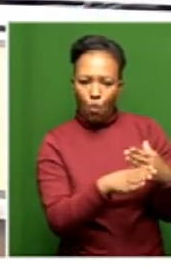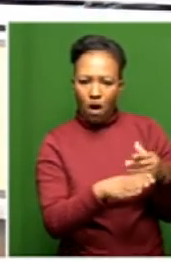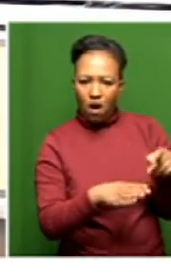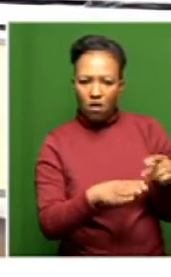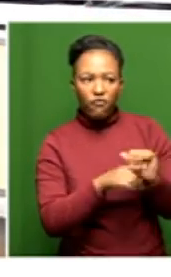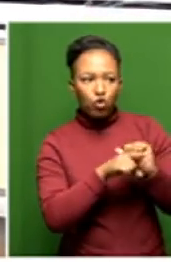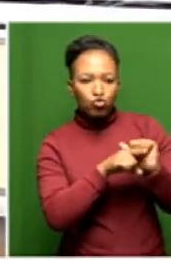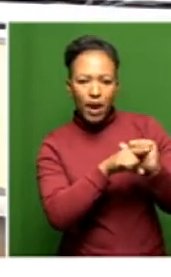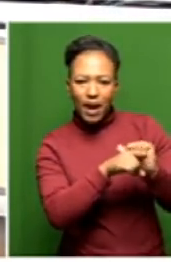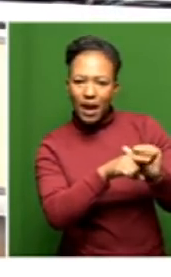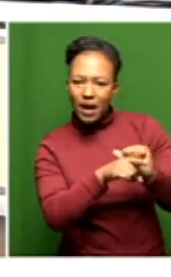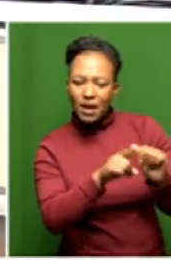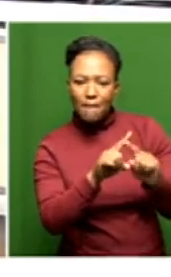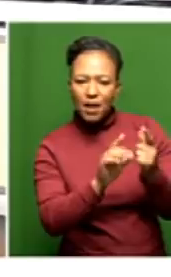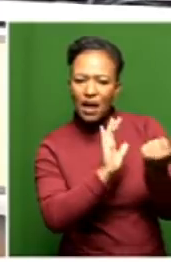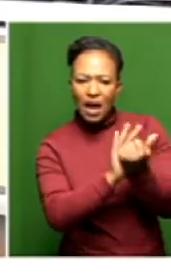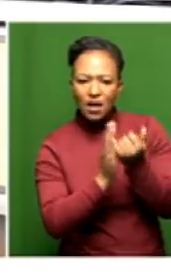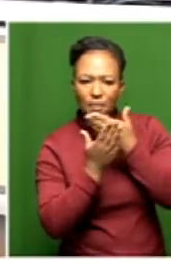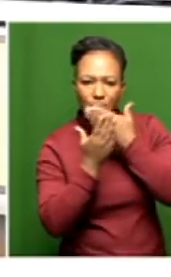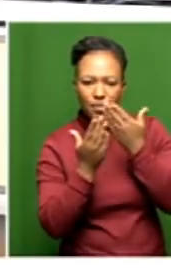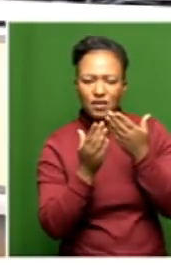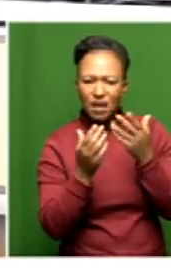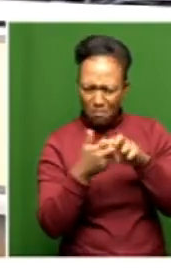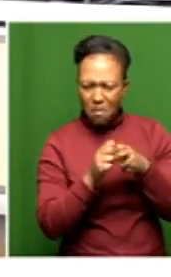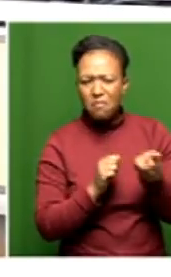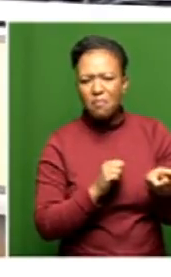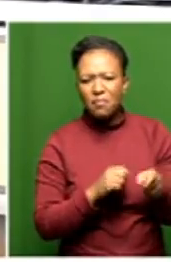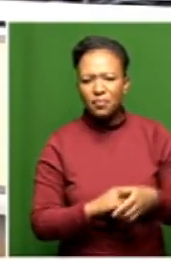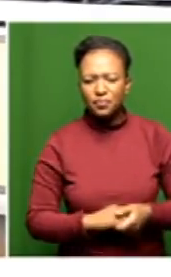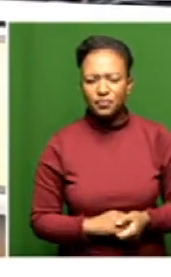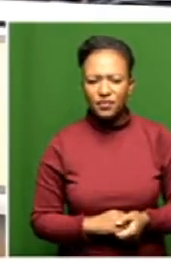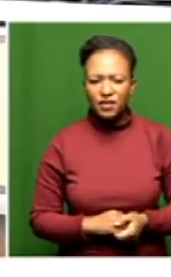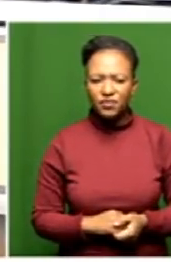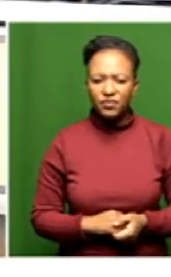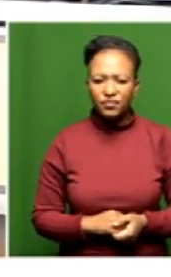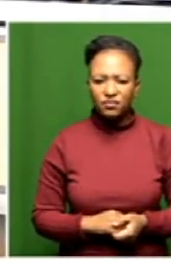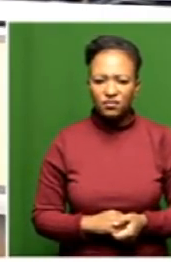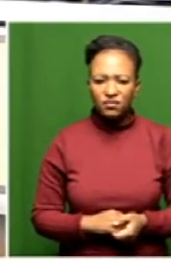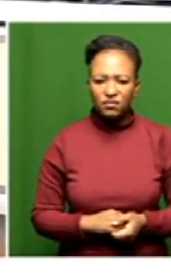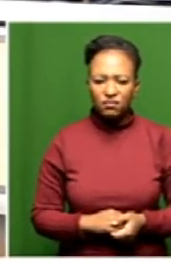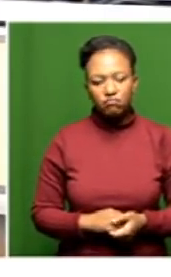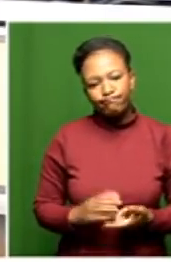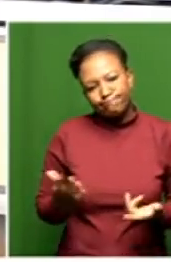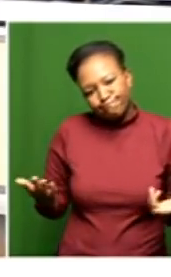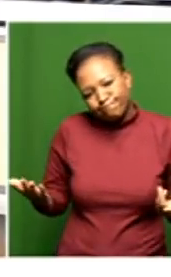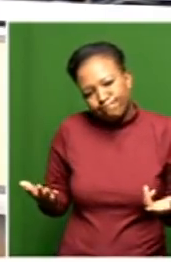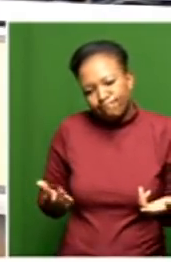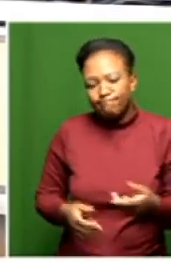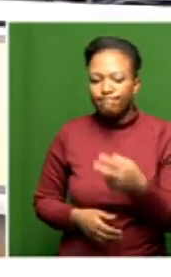for training that is not accredited is equally problematic. I assume that you are right.